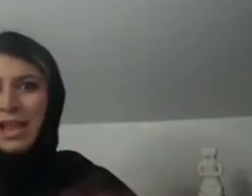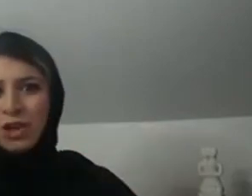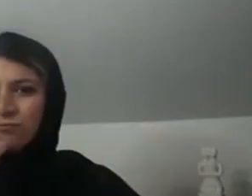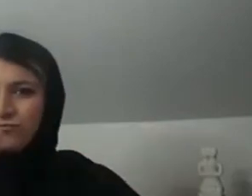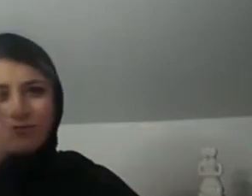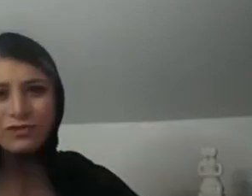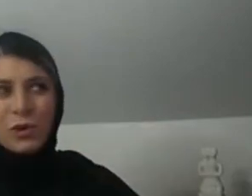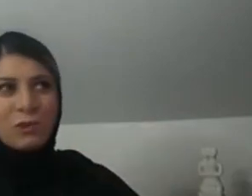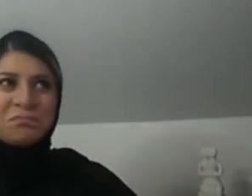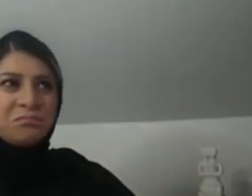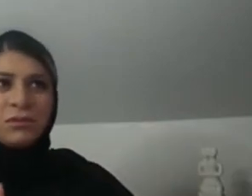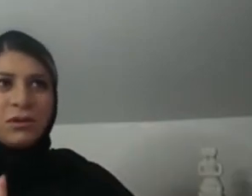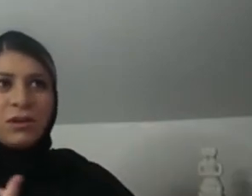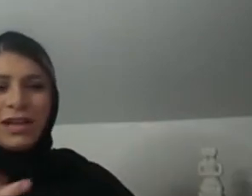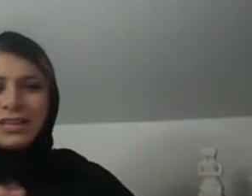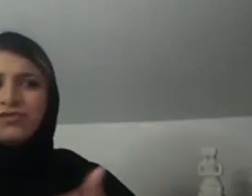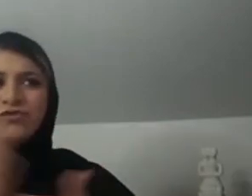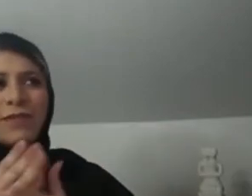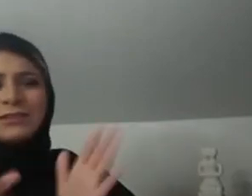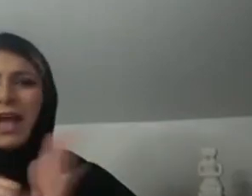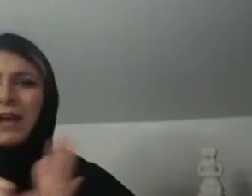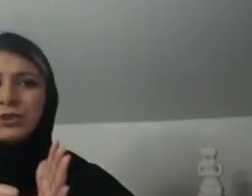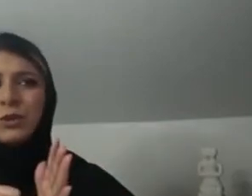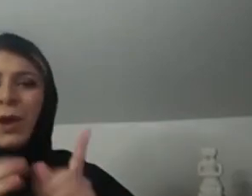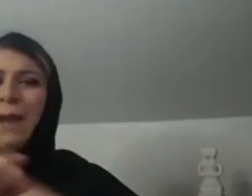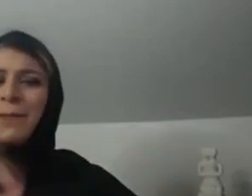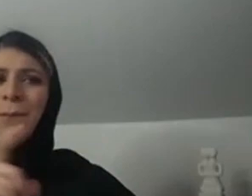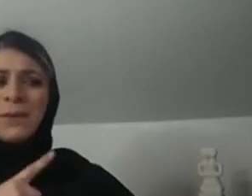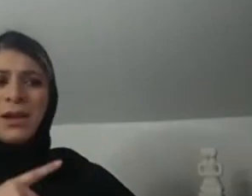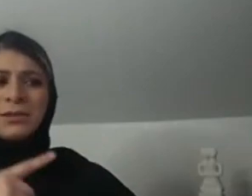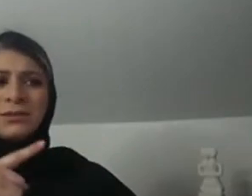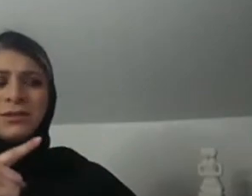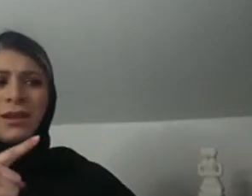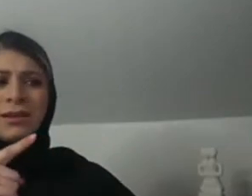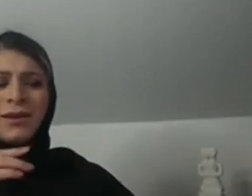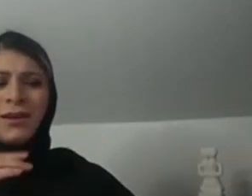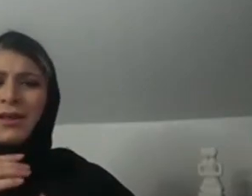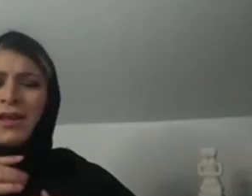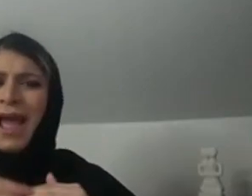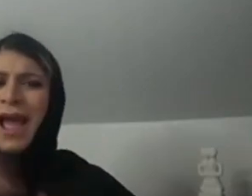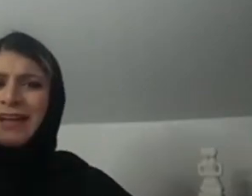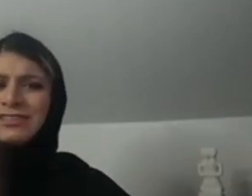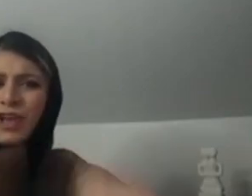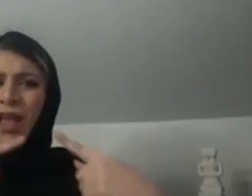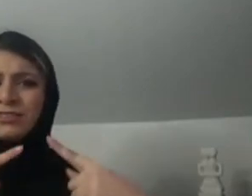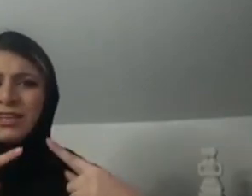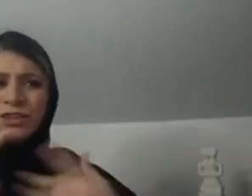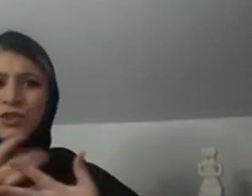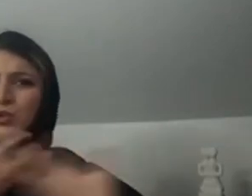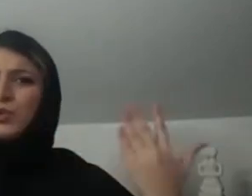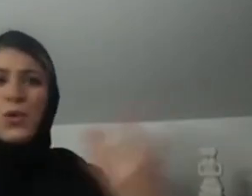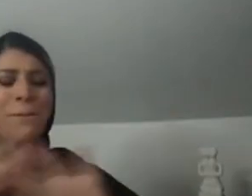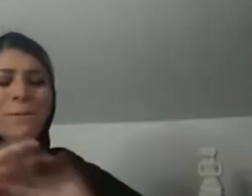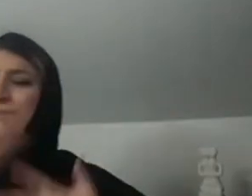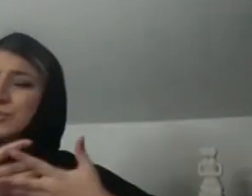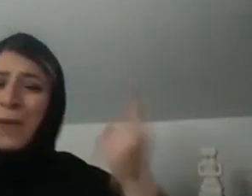is there much funding for, for, for Muslim art? I don't, I don't know. I'll, pose that as a question, uh, to, to other